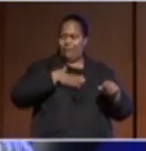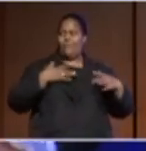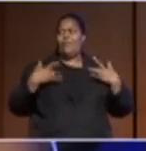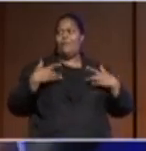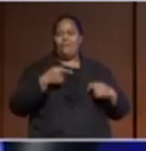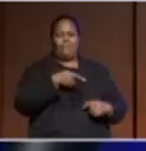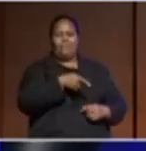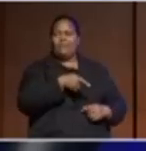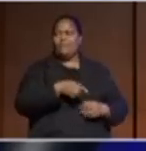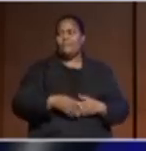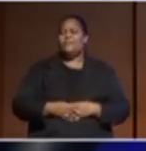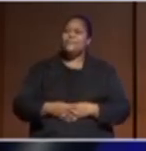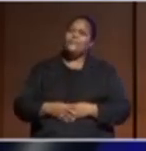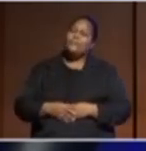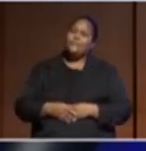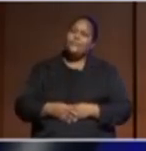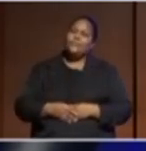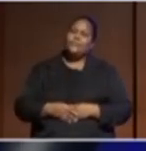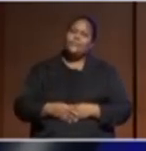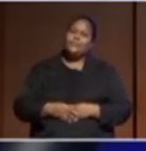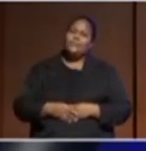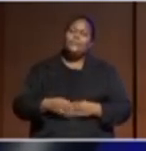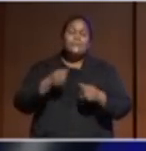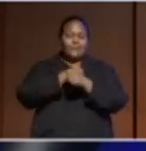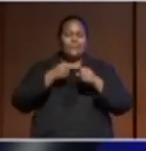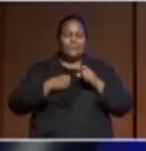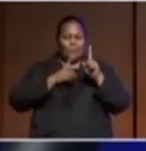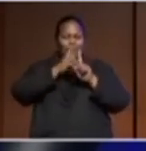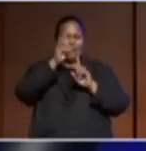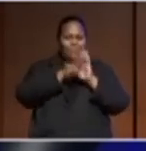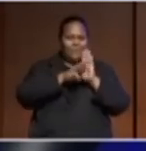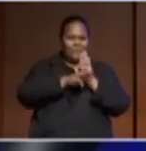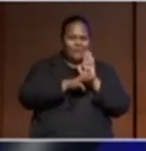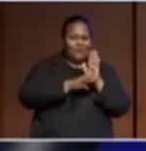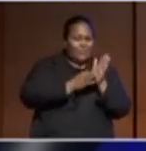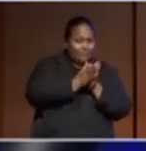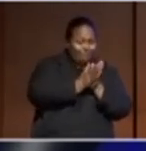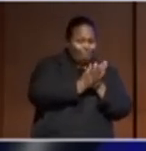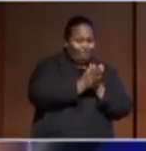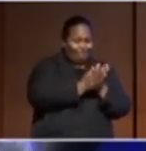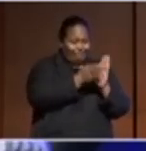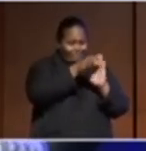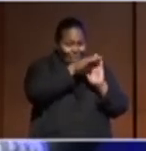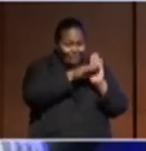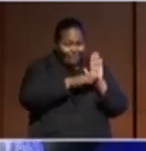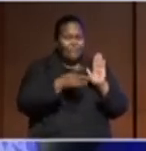And, you know, building our development aspirations from a custodian